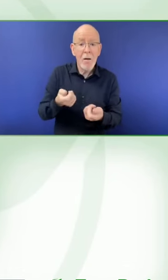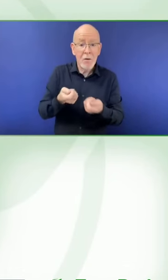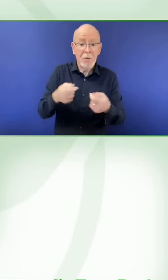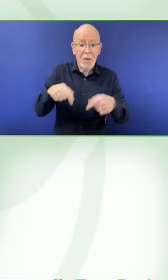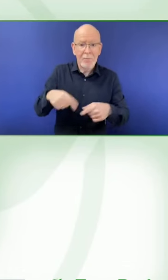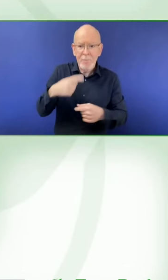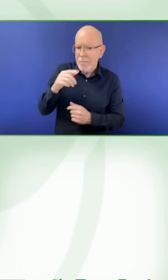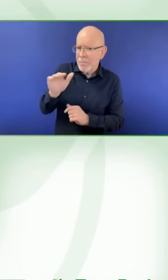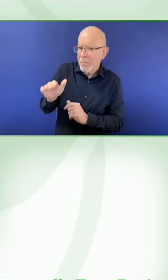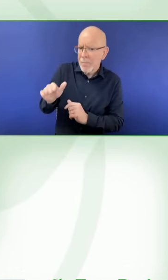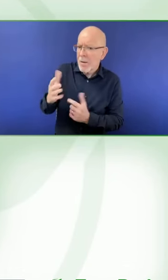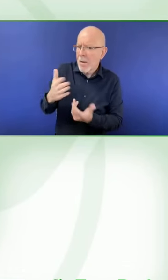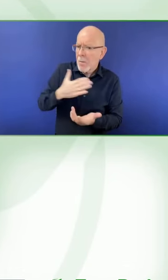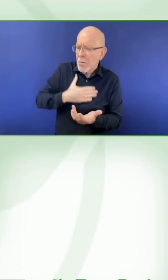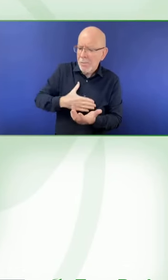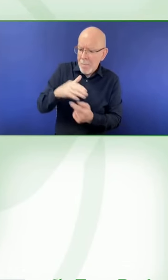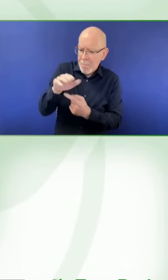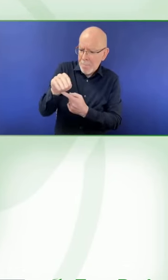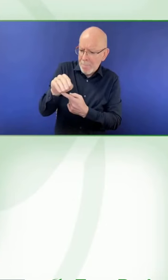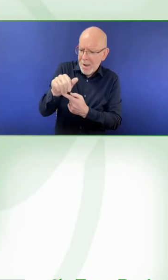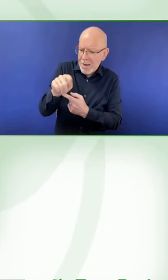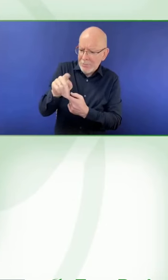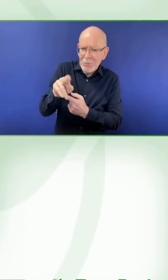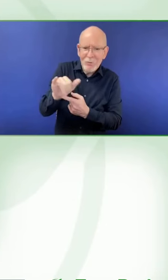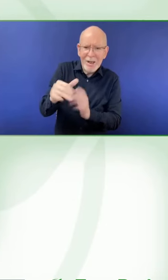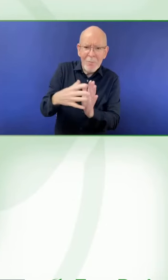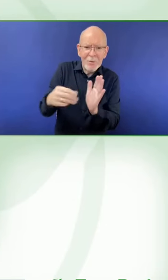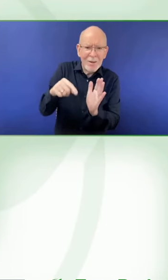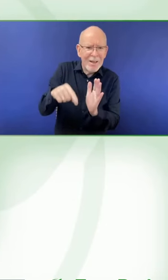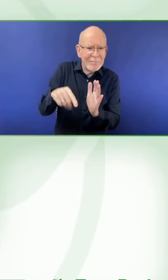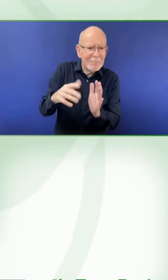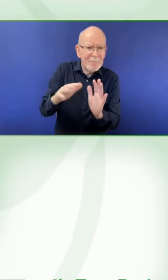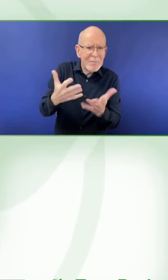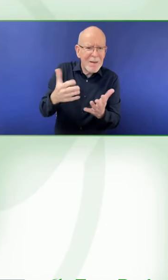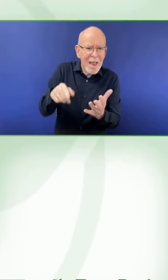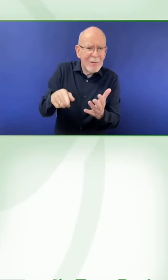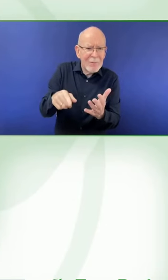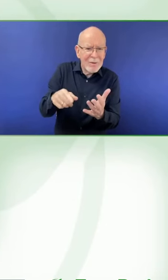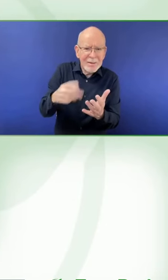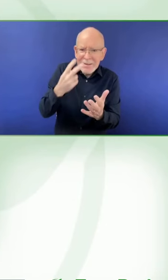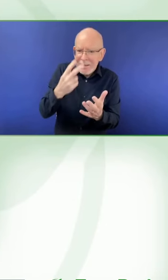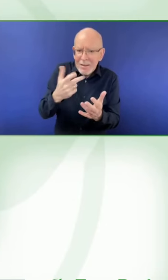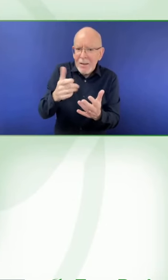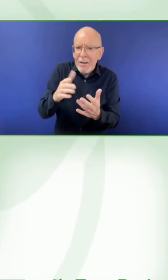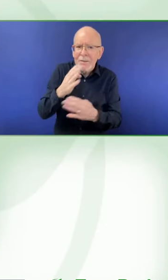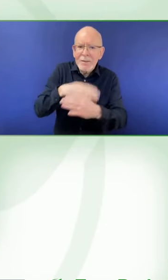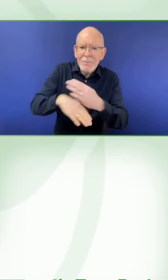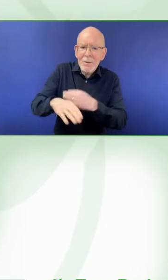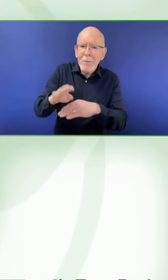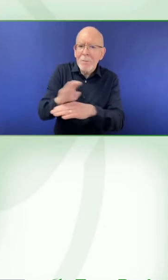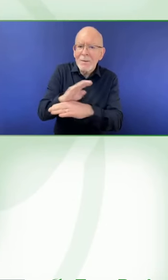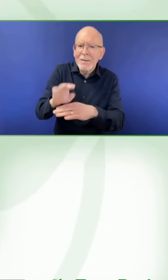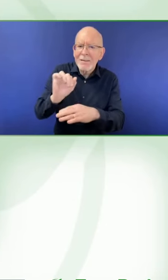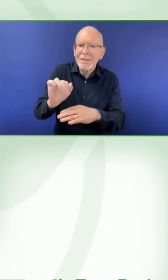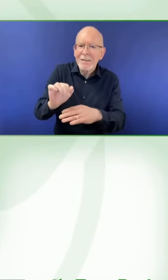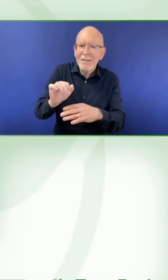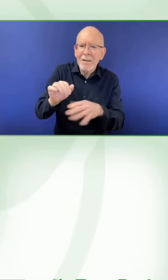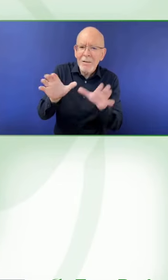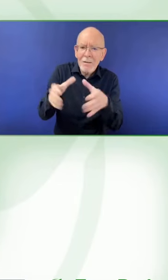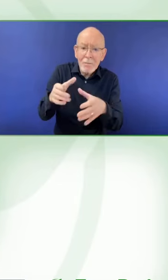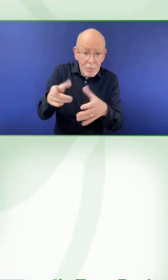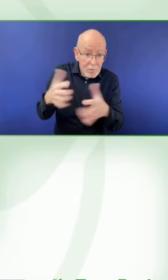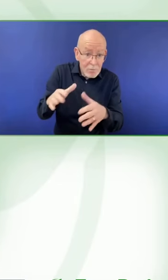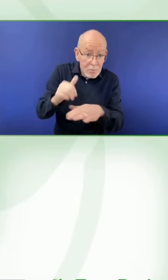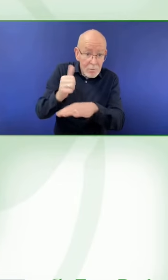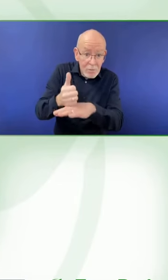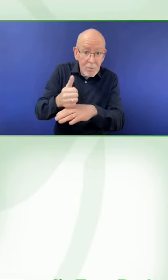Thank you, Jake. We'll come back to you hopefully for a question because I think we're making really good time. So well done. Thank you. Oh, I didn't think I got my microphone on then.